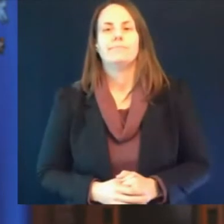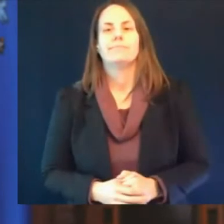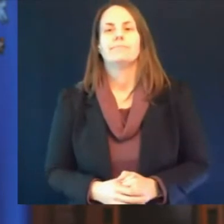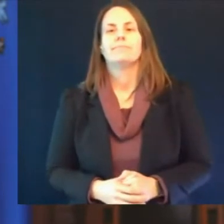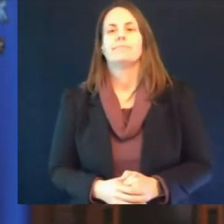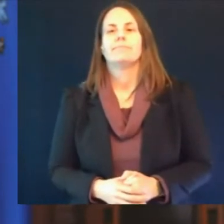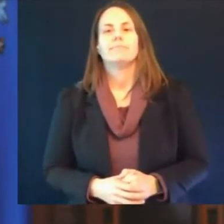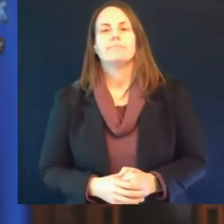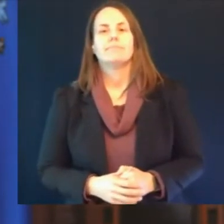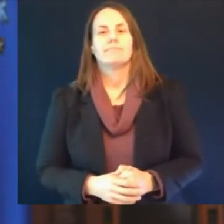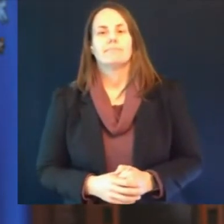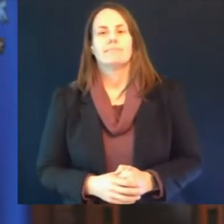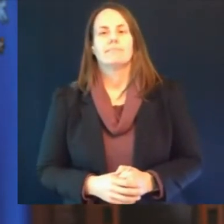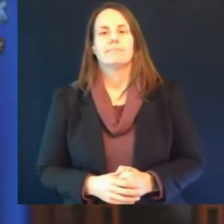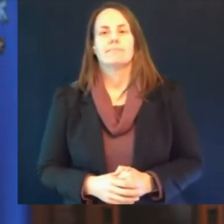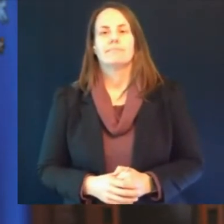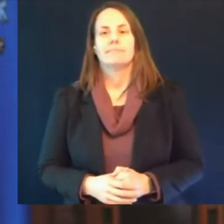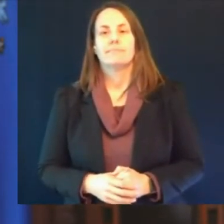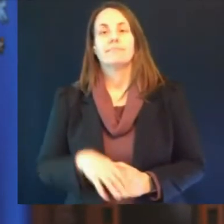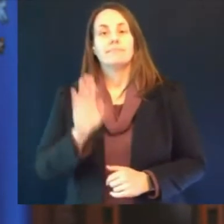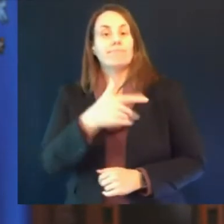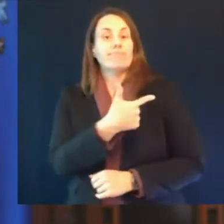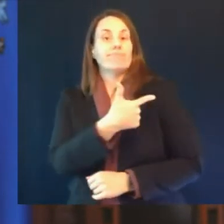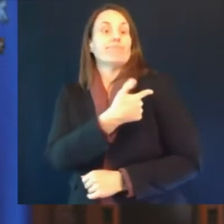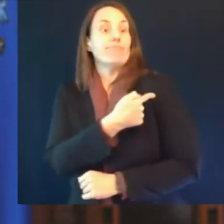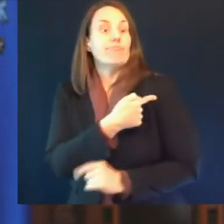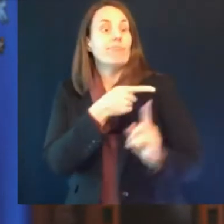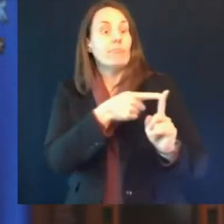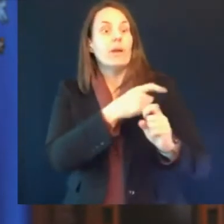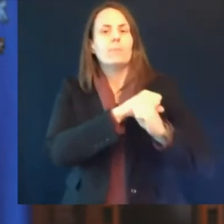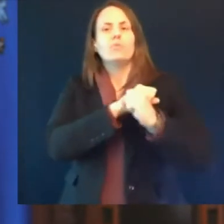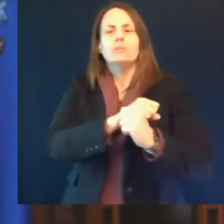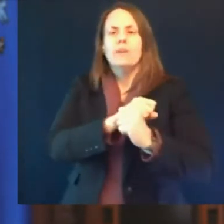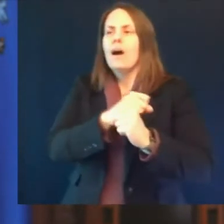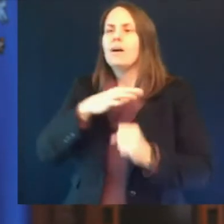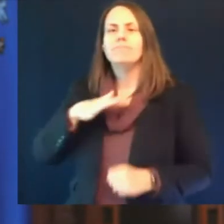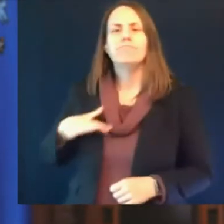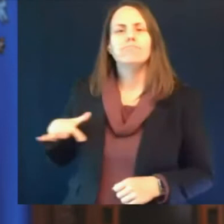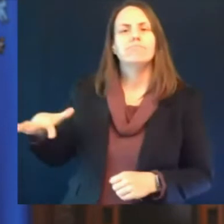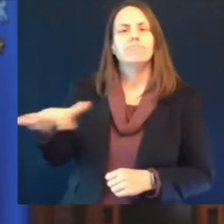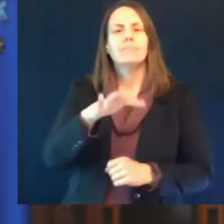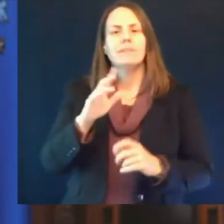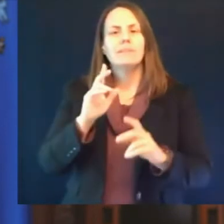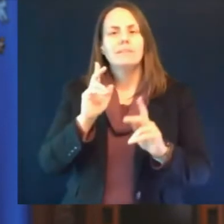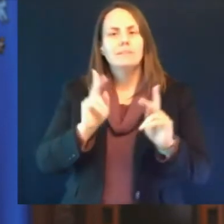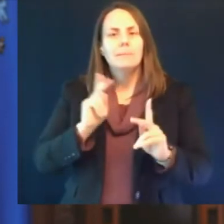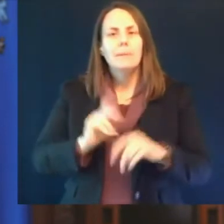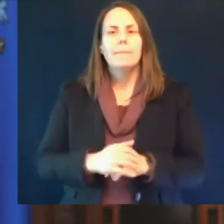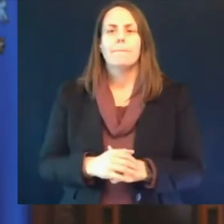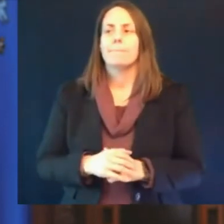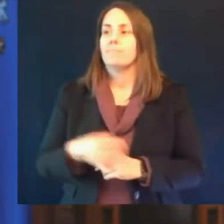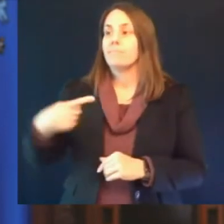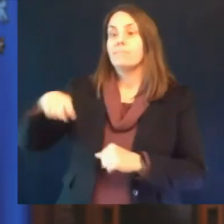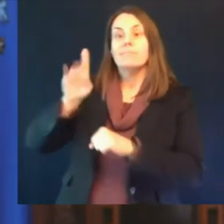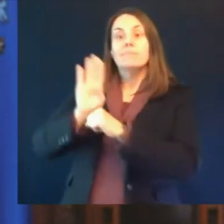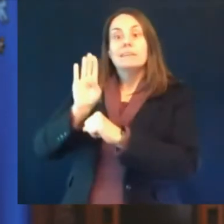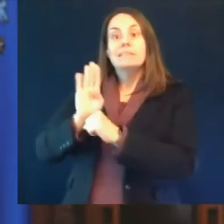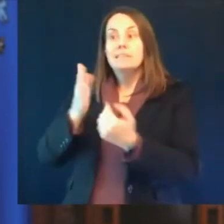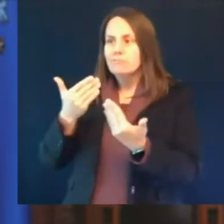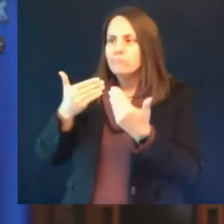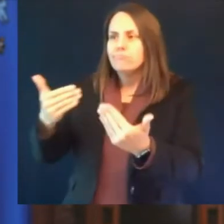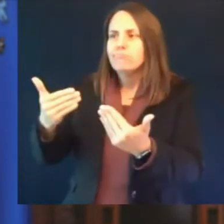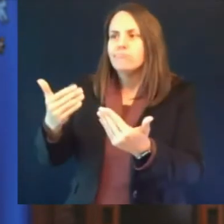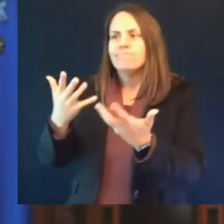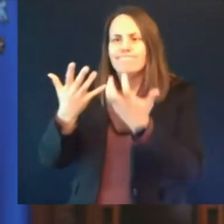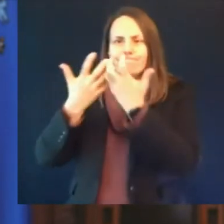safe that one employer that works with local health department to host a vaccine site in their building or parking lot